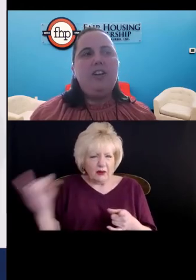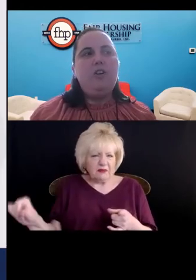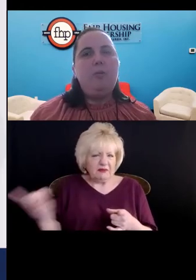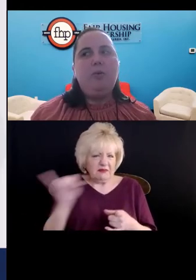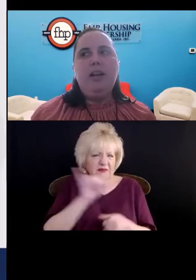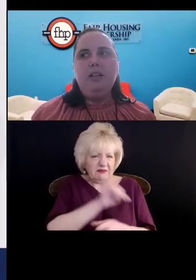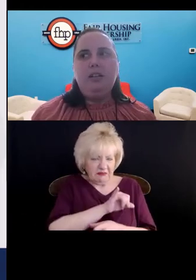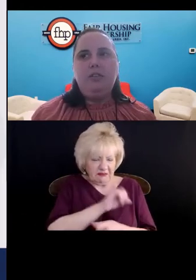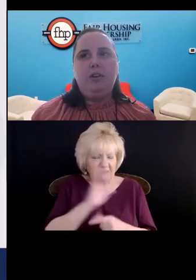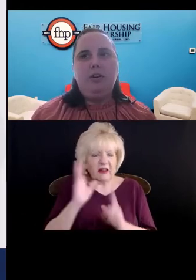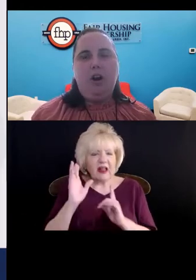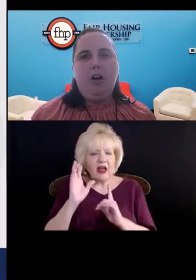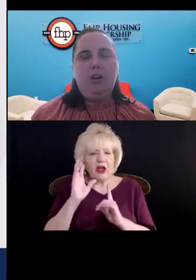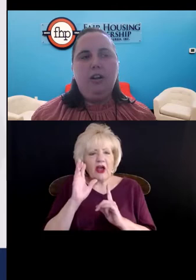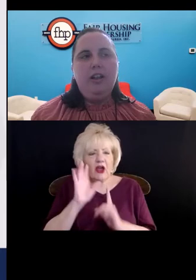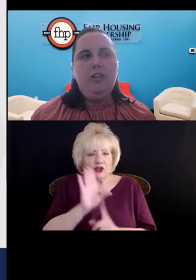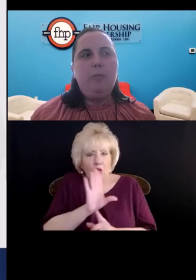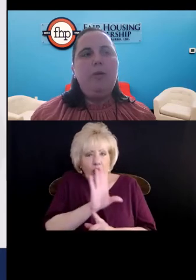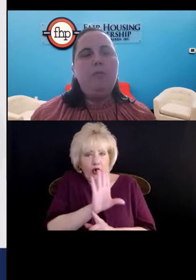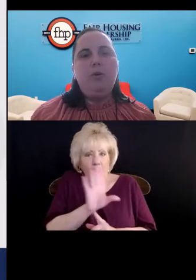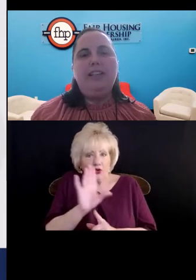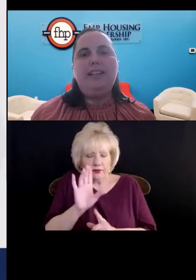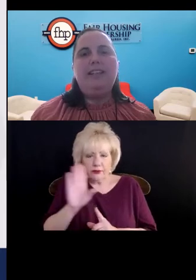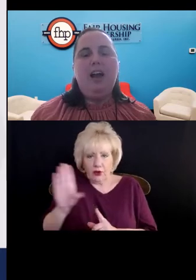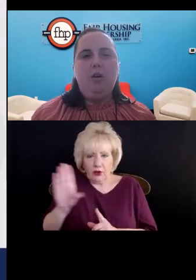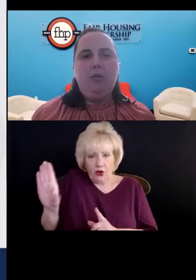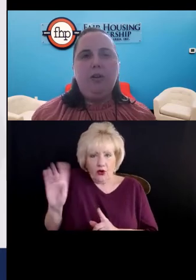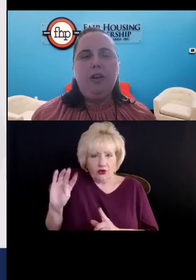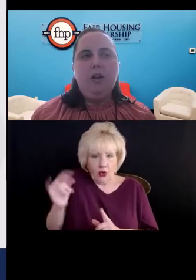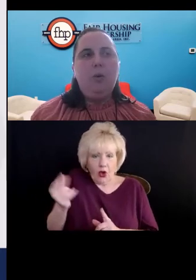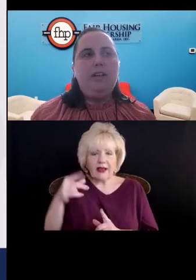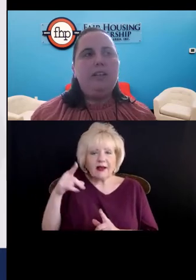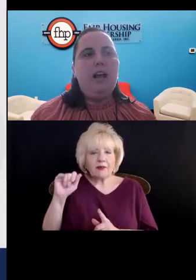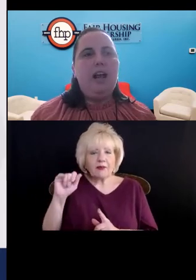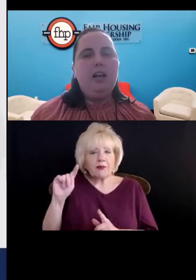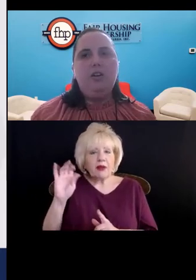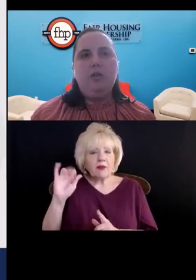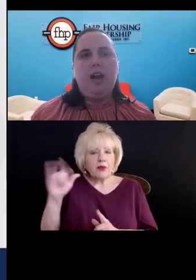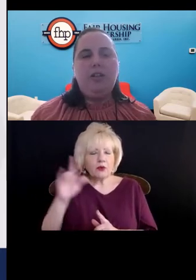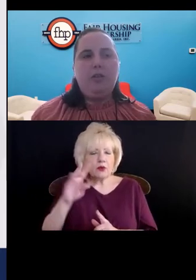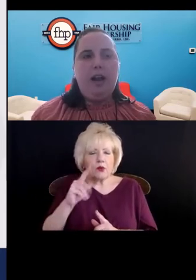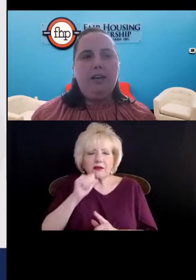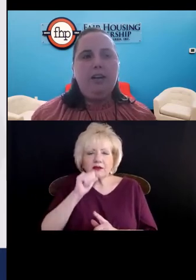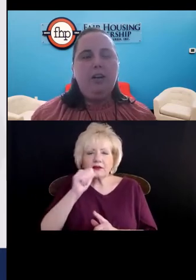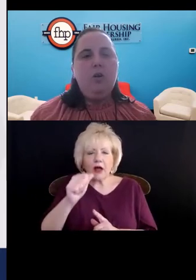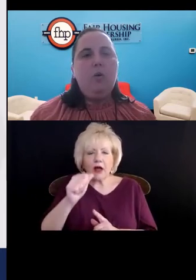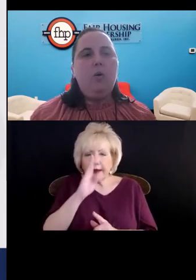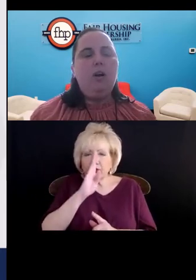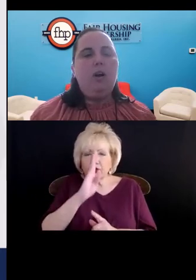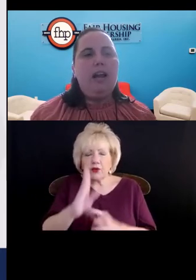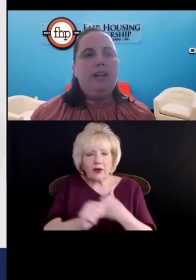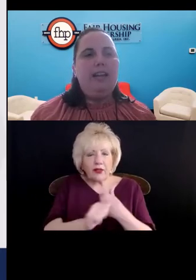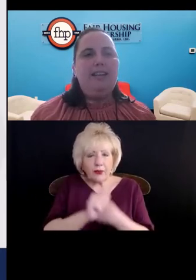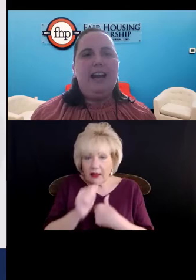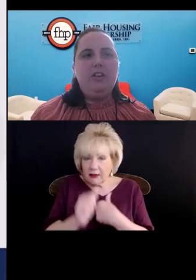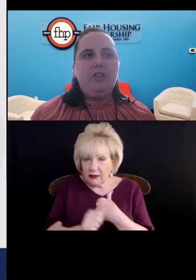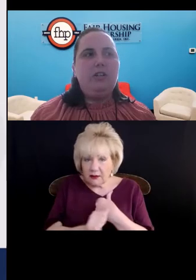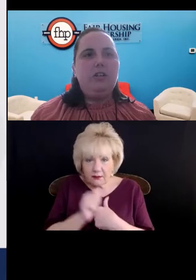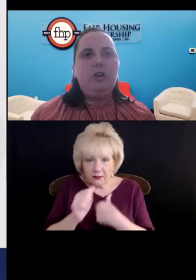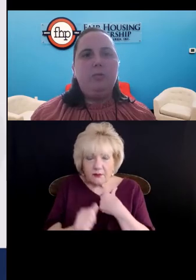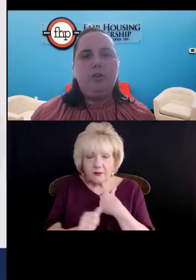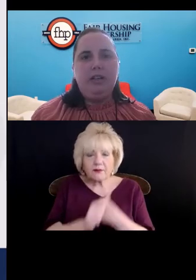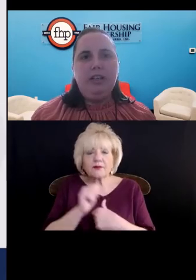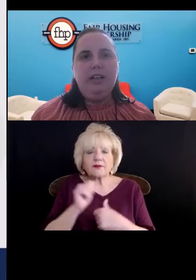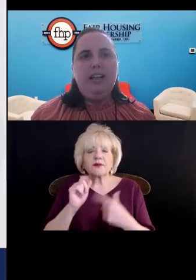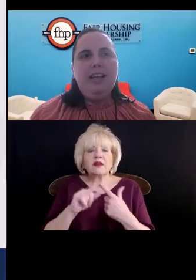And so the presence of her dog, the pit bull itself, was not a direct threat or a danger